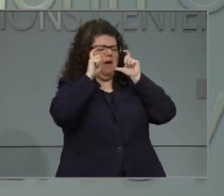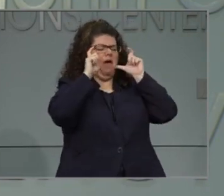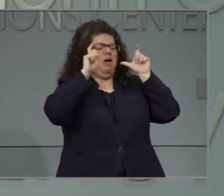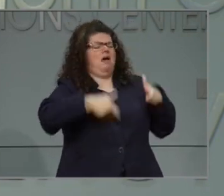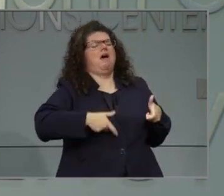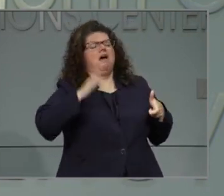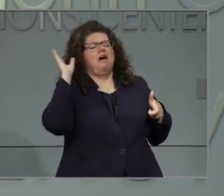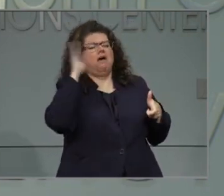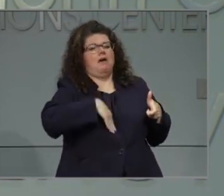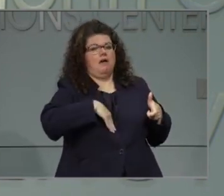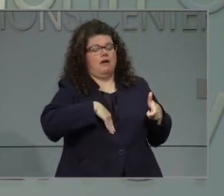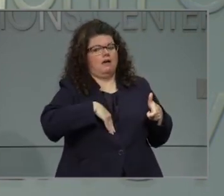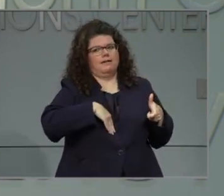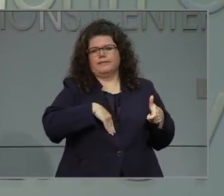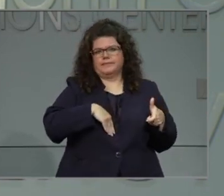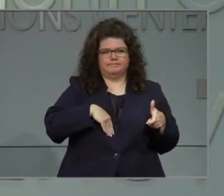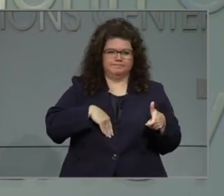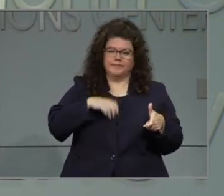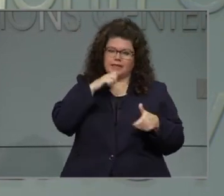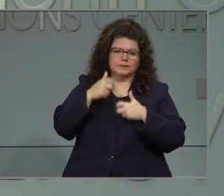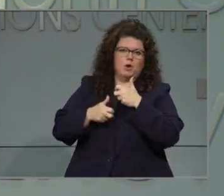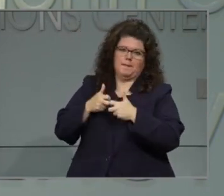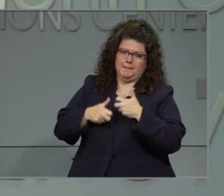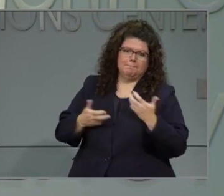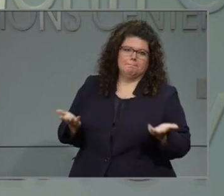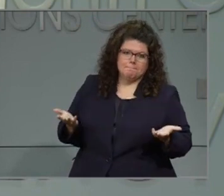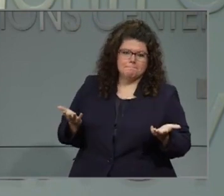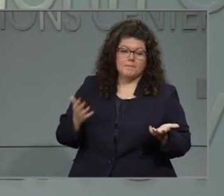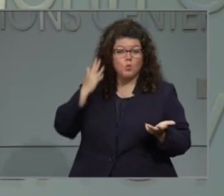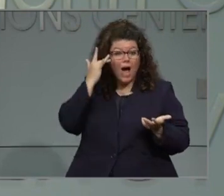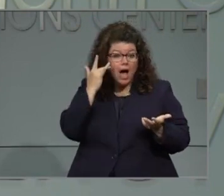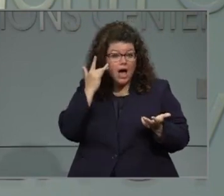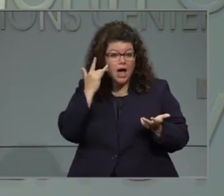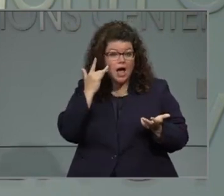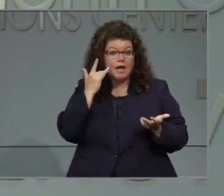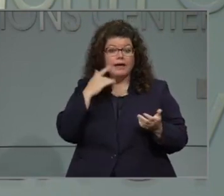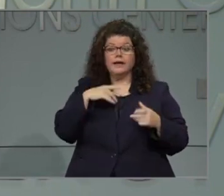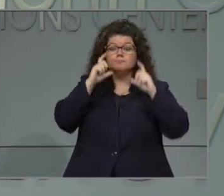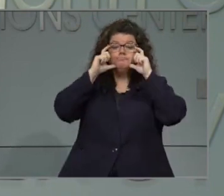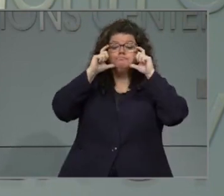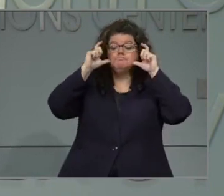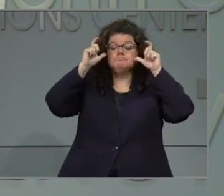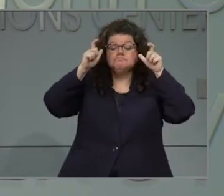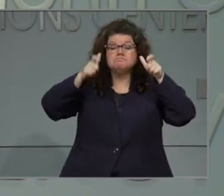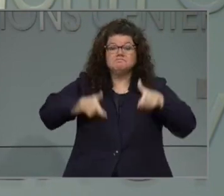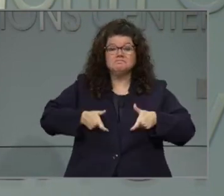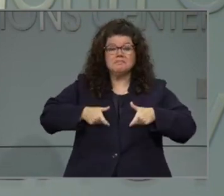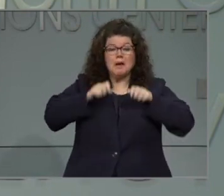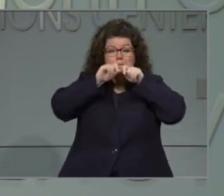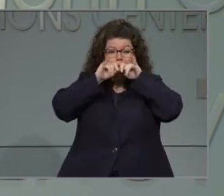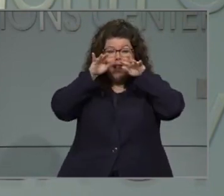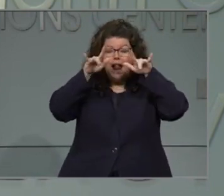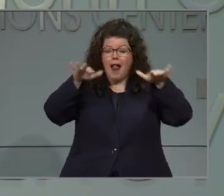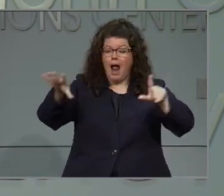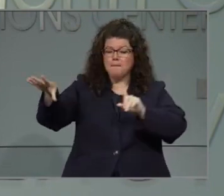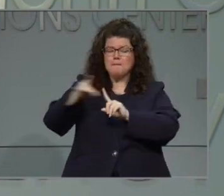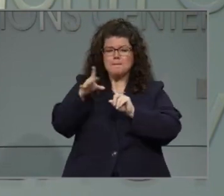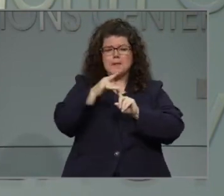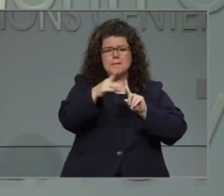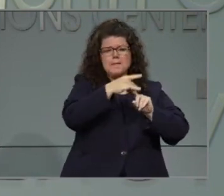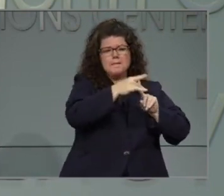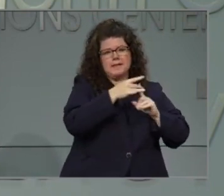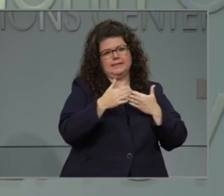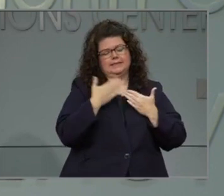because what you do is increase community spread when fewer people wear masks, particularly at larger gatherings,